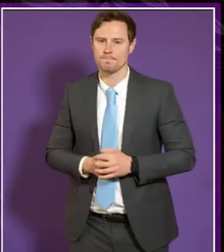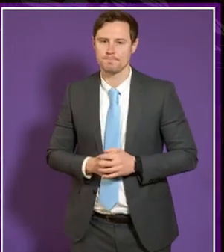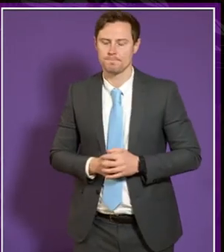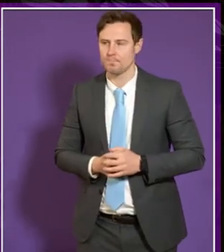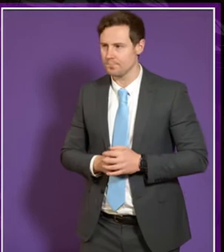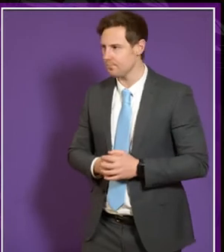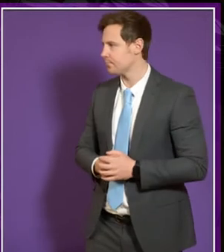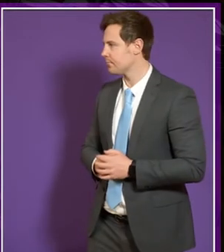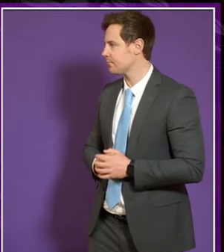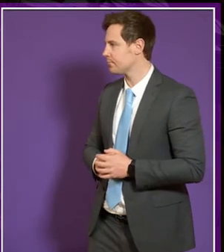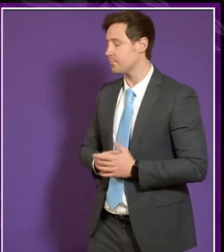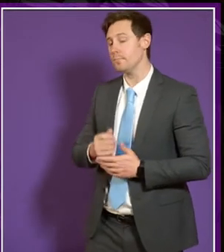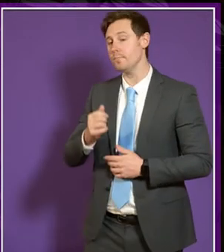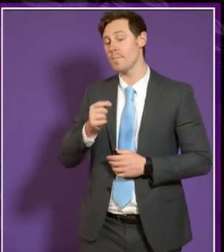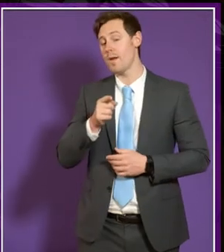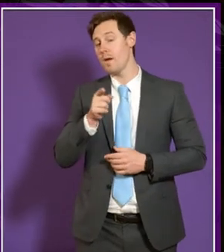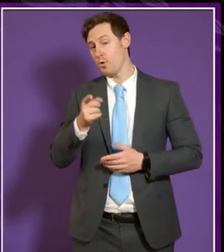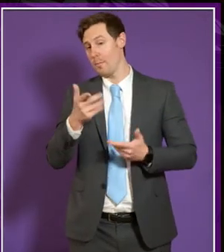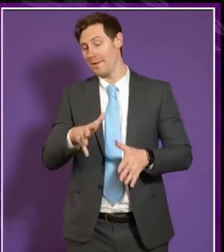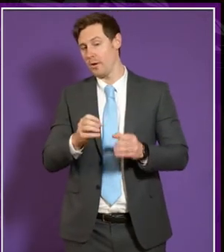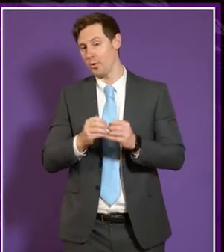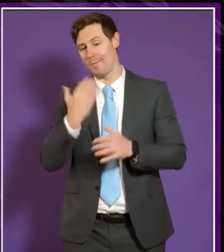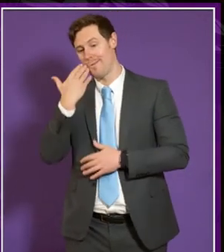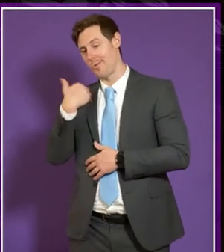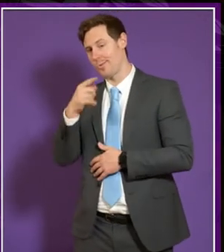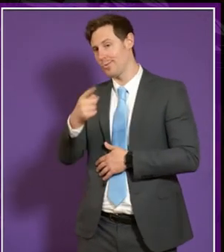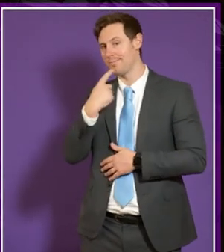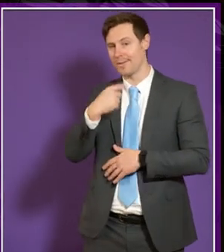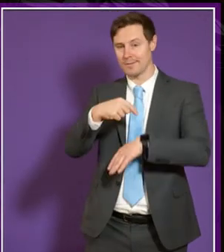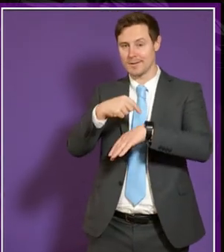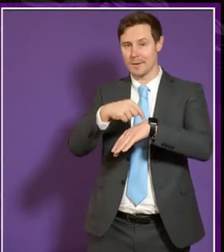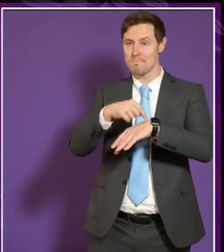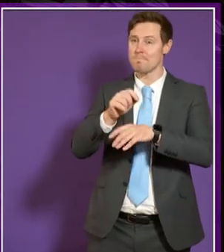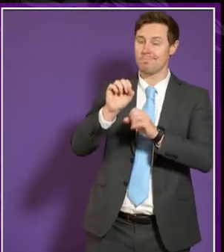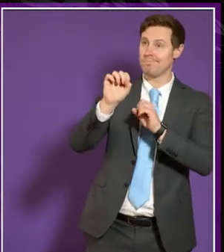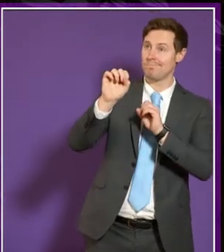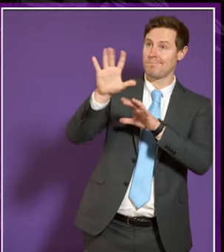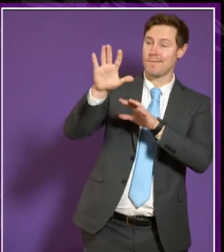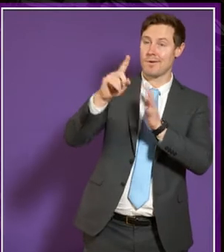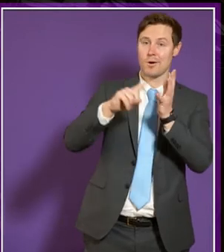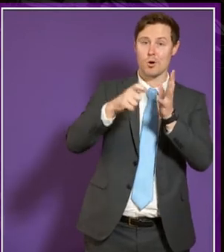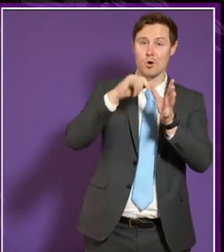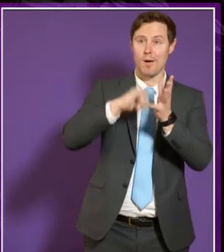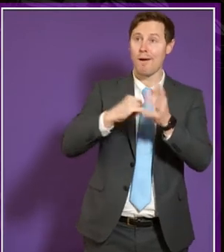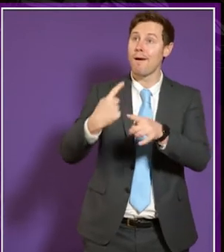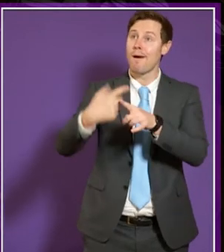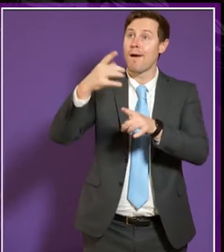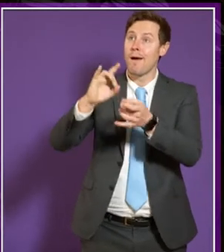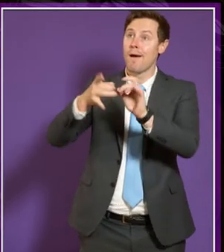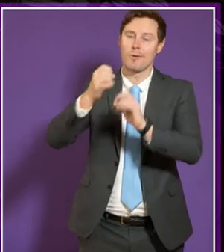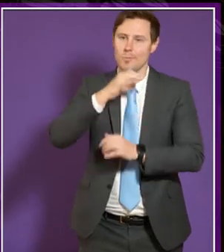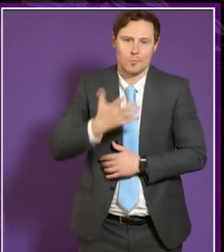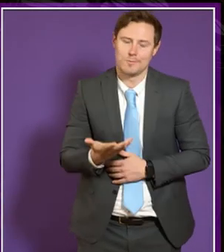Kirsty given the comments that you made previously about um the length of time it takes UCAS to change any change won't happen in the immediate future